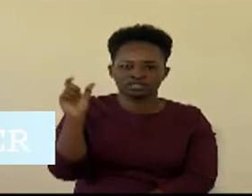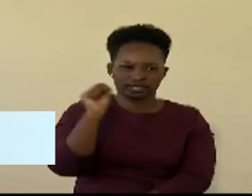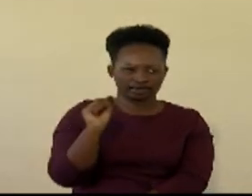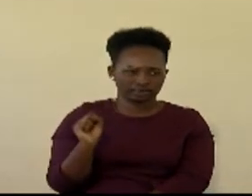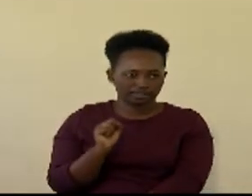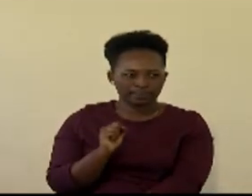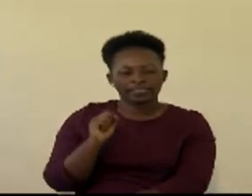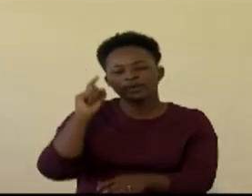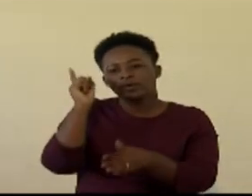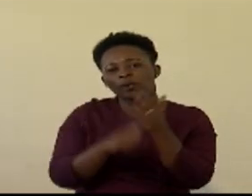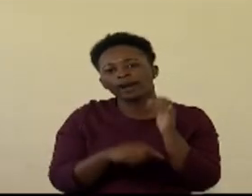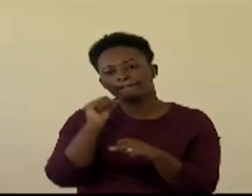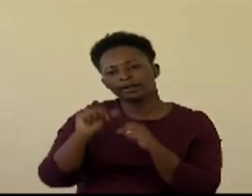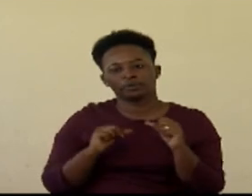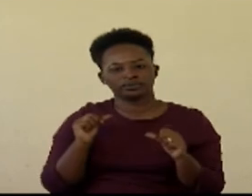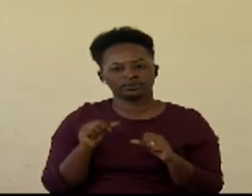what about